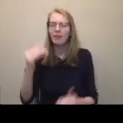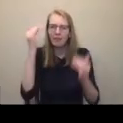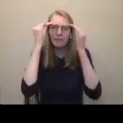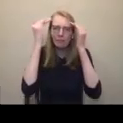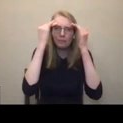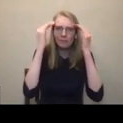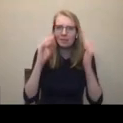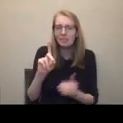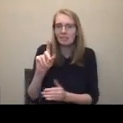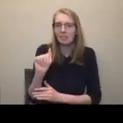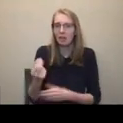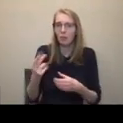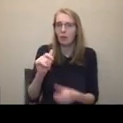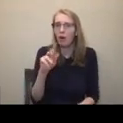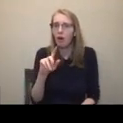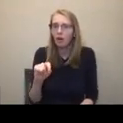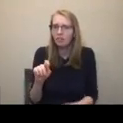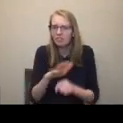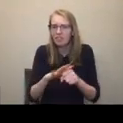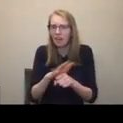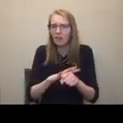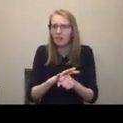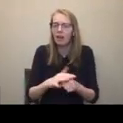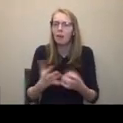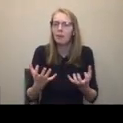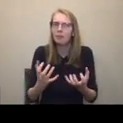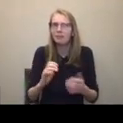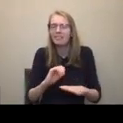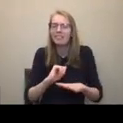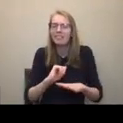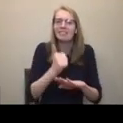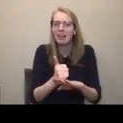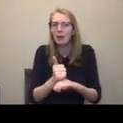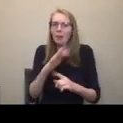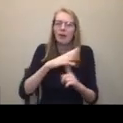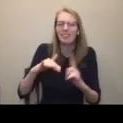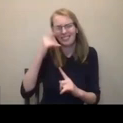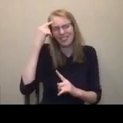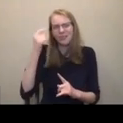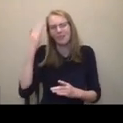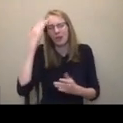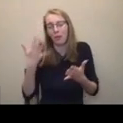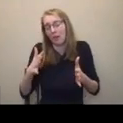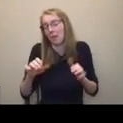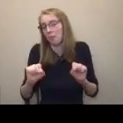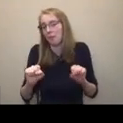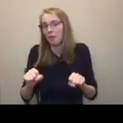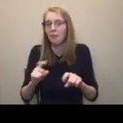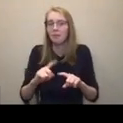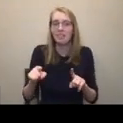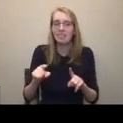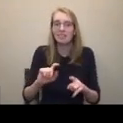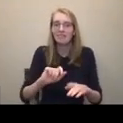of this before, but I'm going to put it into a context for you. There are these, what are called Western models of disability, and they were developed purely